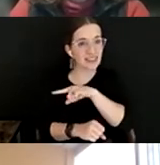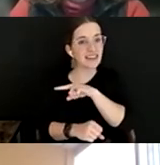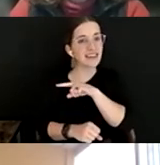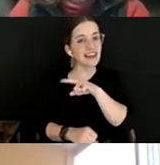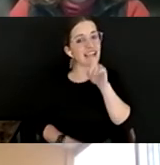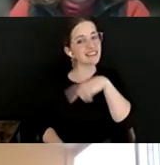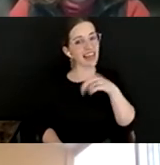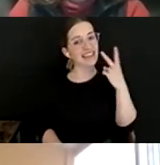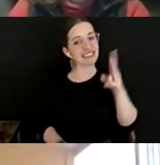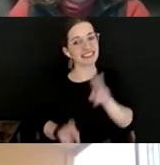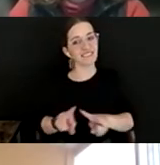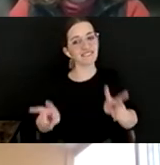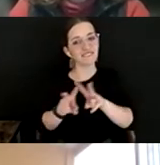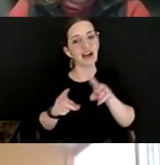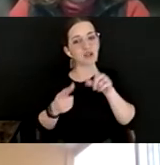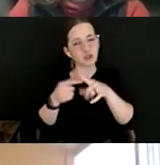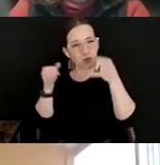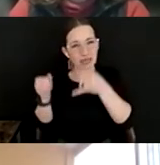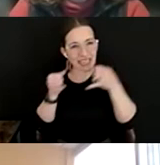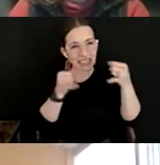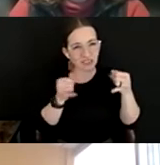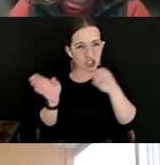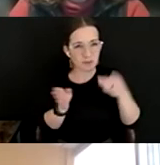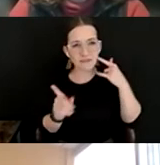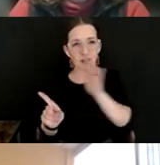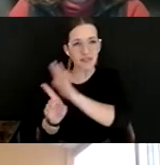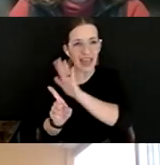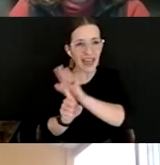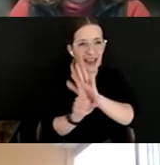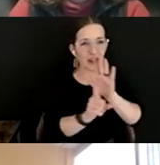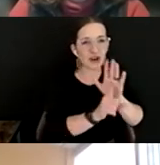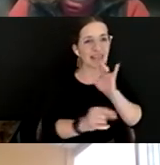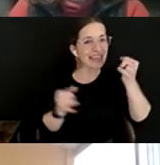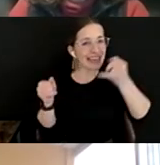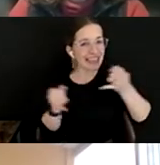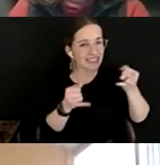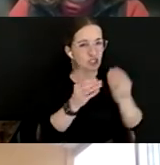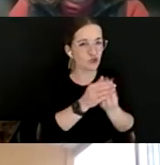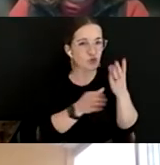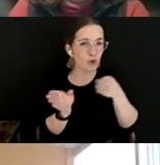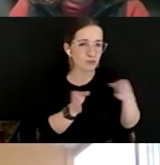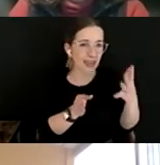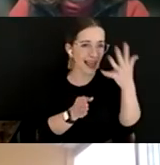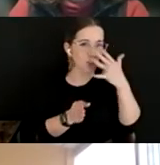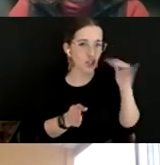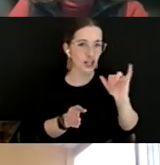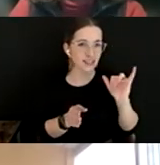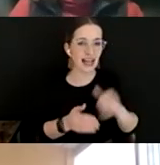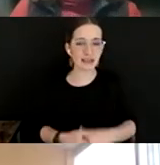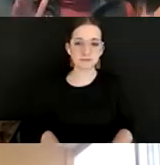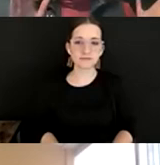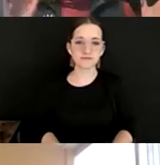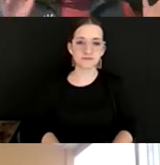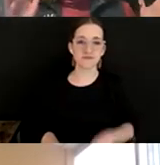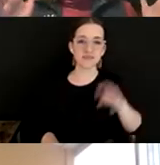individually plan for what they're doing with the organization, what their individual growth plan might look like. So